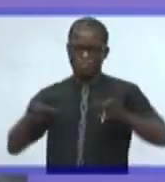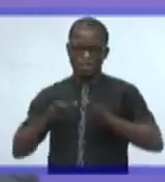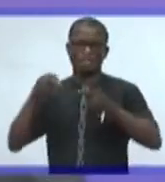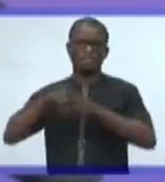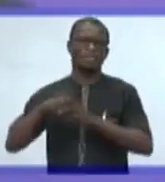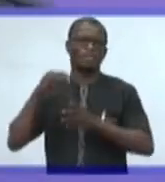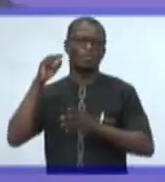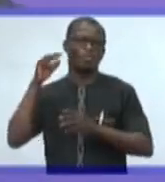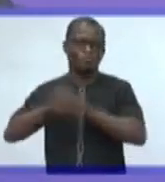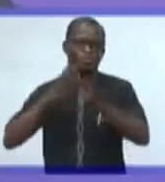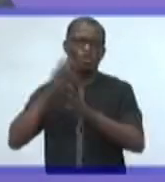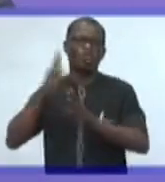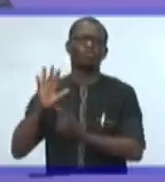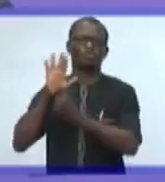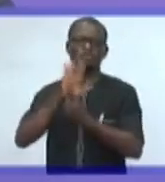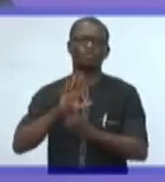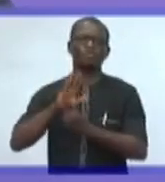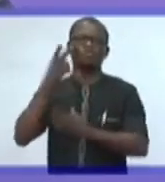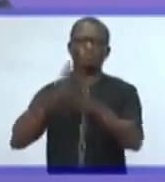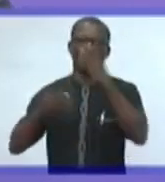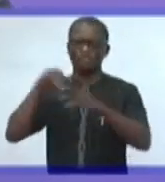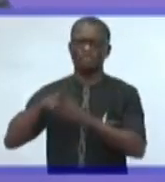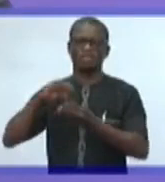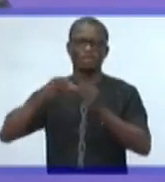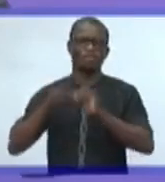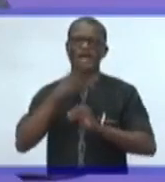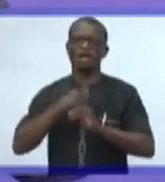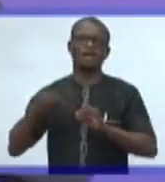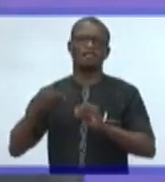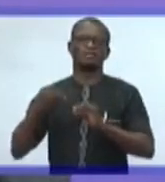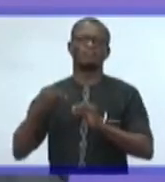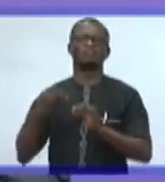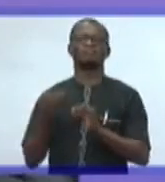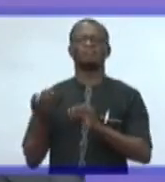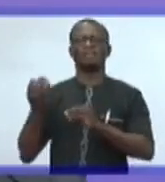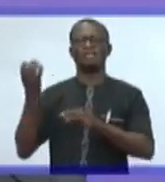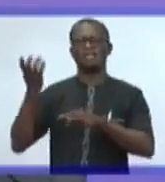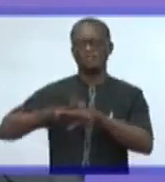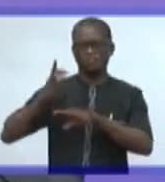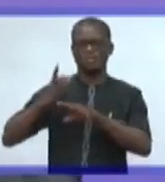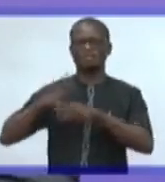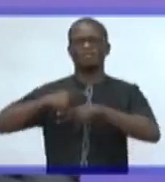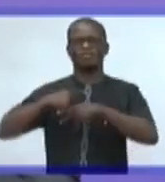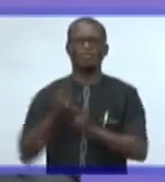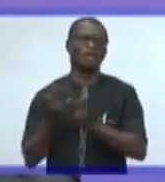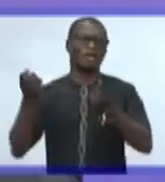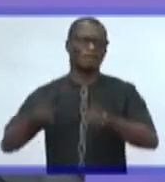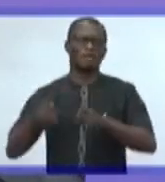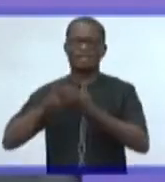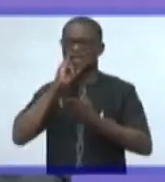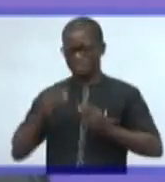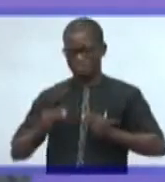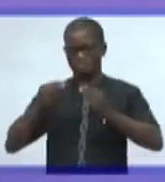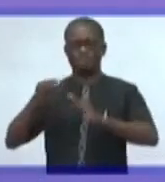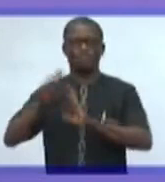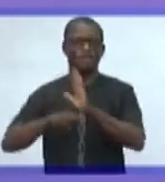reflect its population and its productivity at the same time. These are the revolutions, these are the movements that